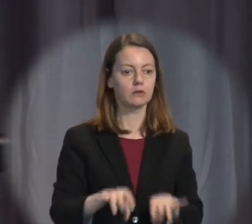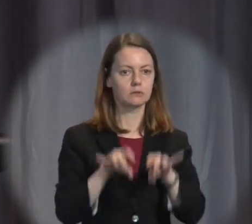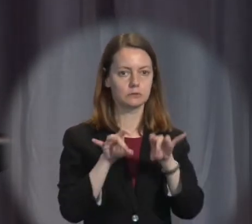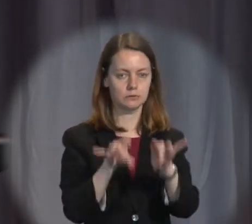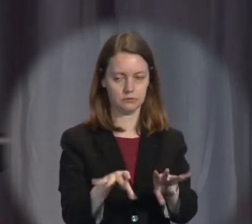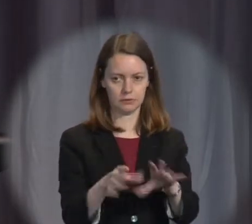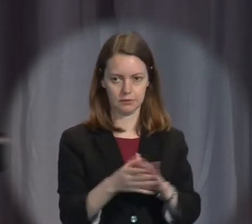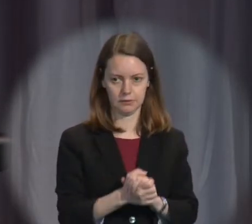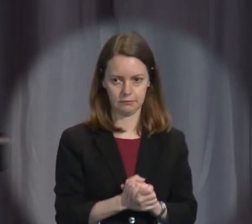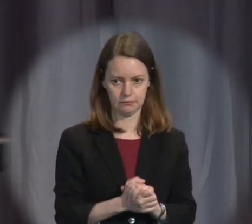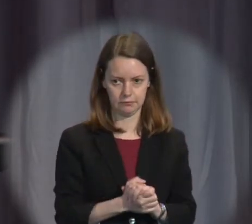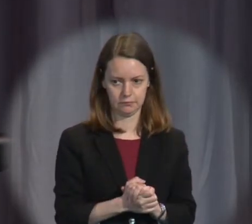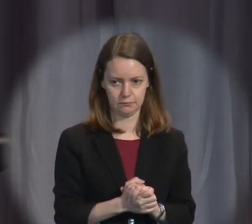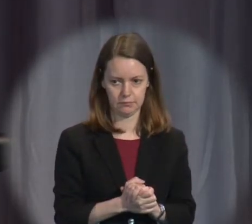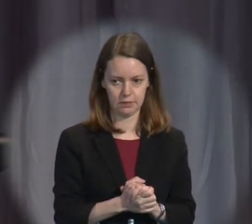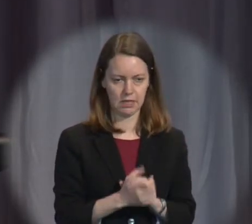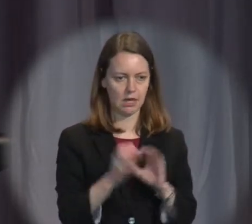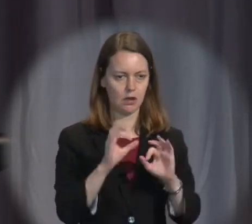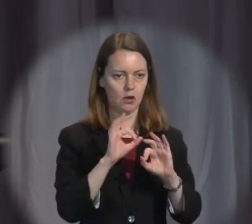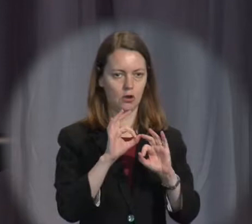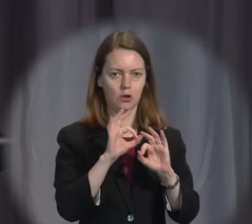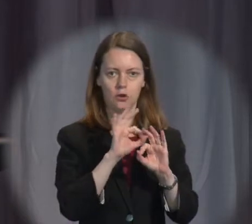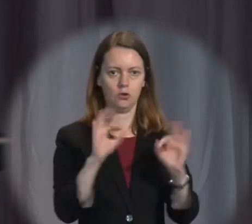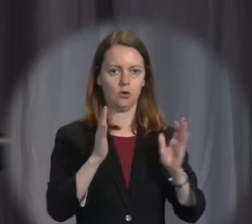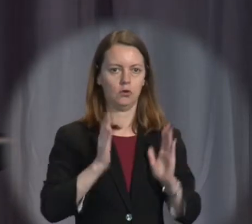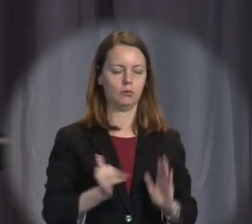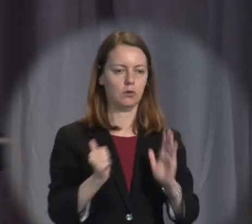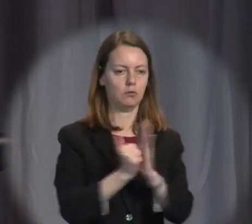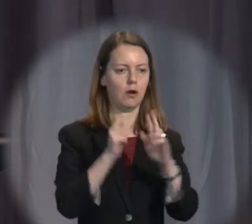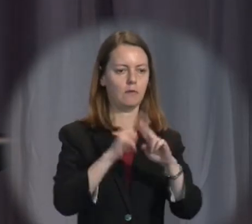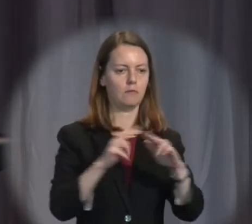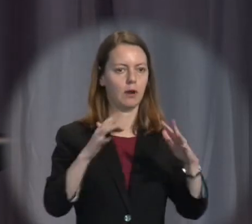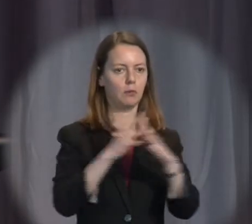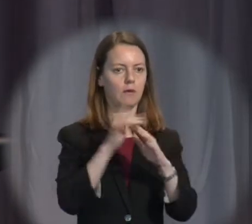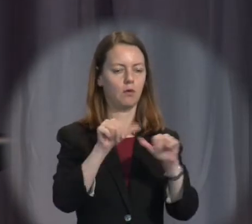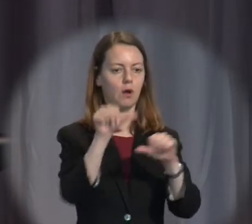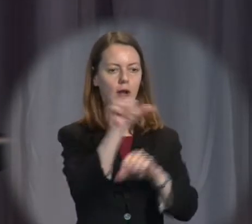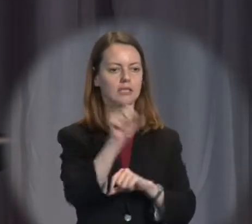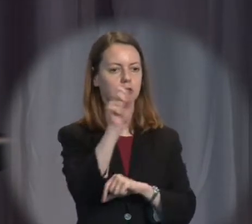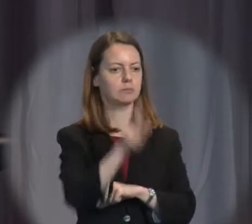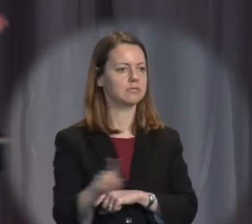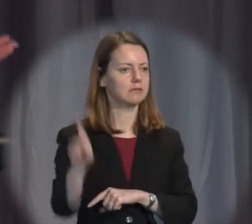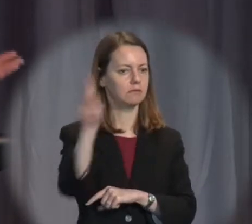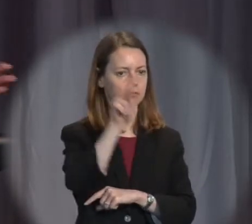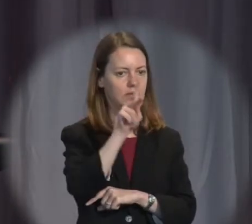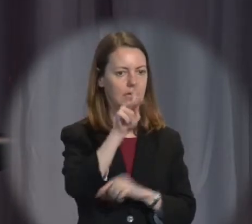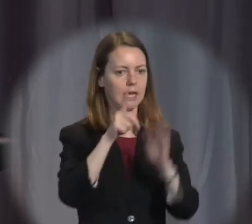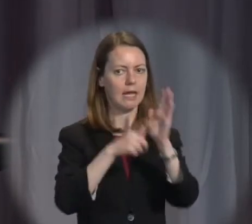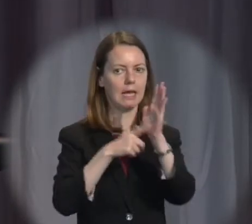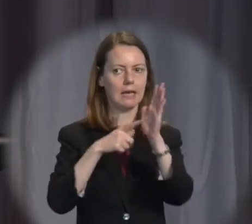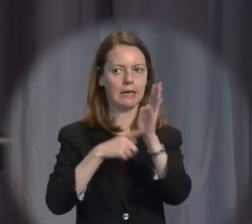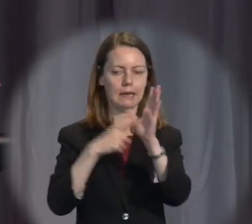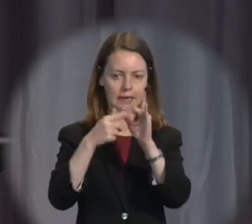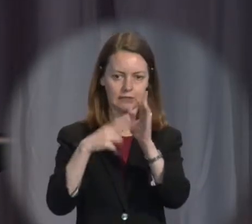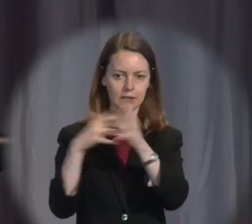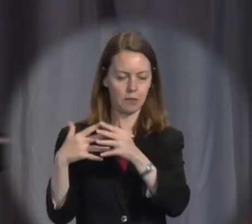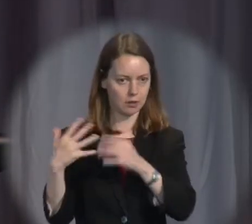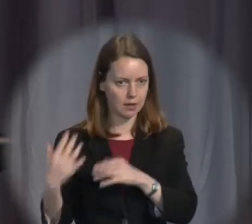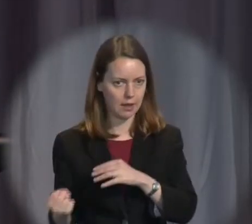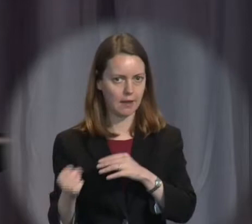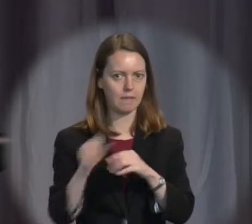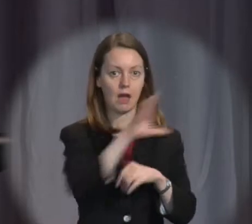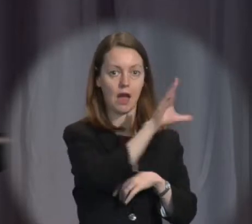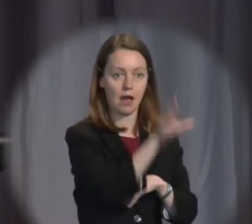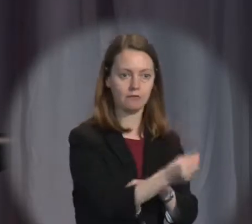overarching regional human rights framework in the Asia Pacific. Unlike Latin America, Africa,